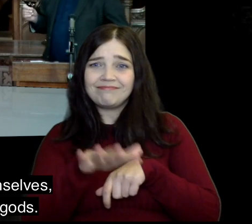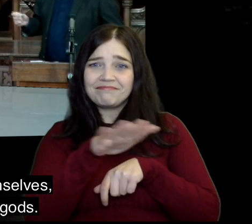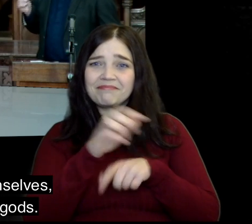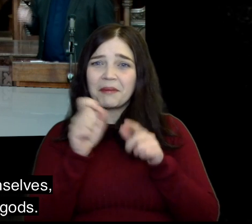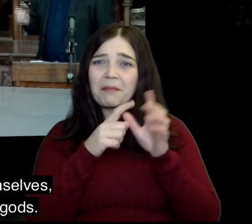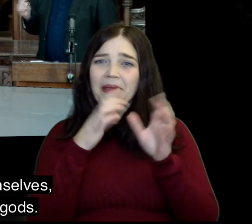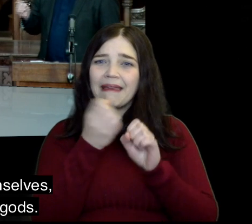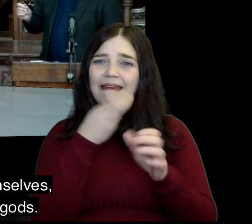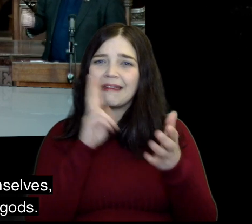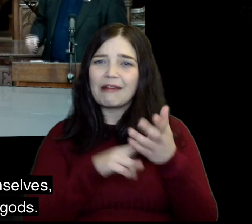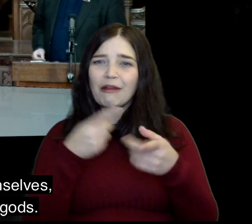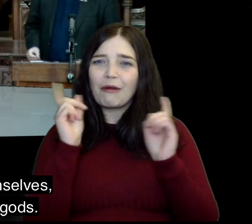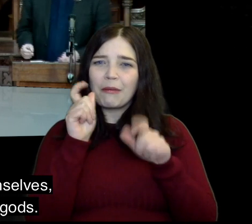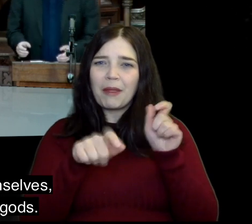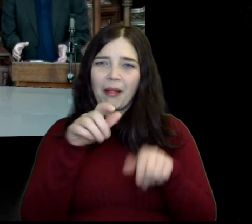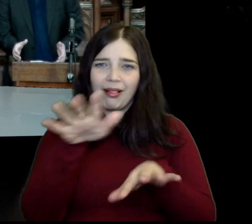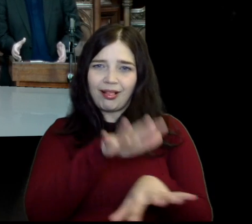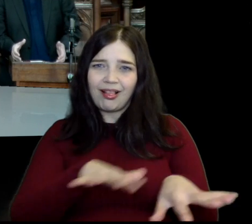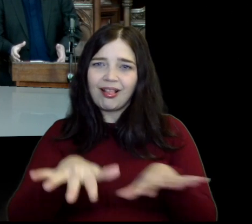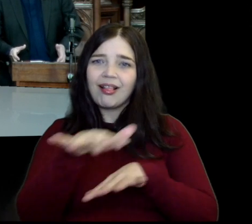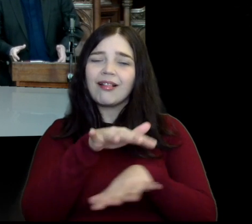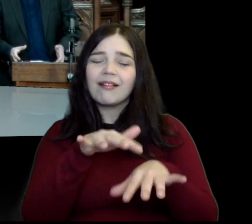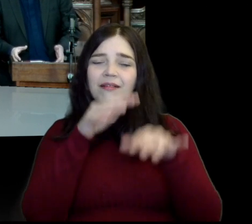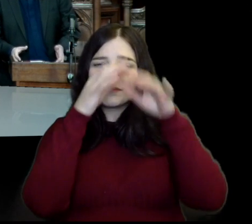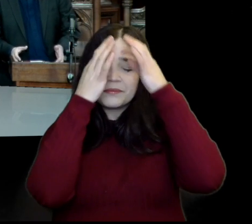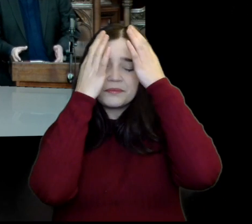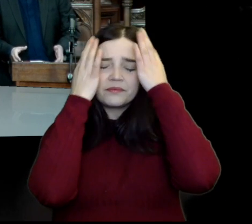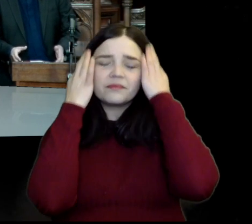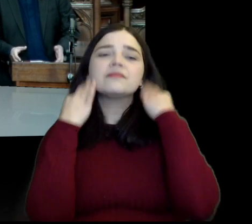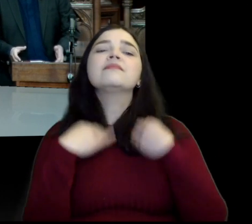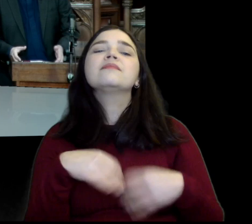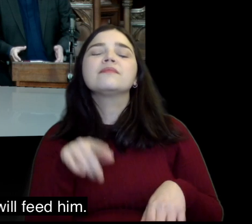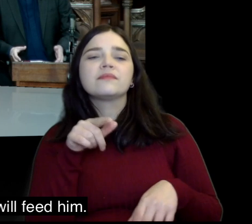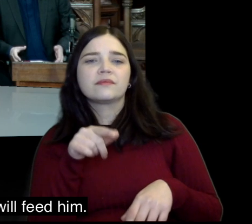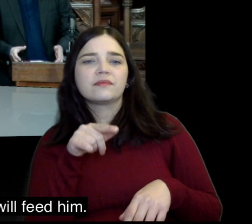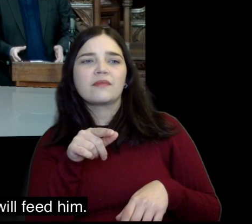of the Baals themselves of these pagan gods